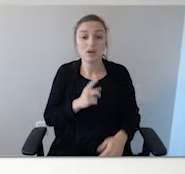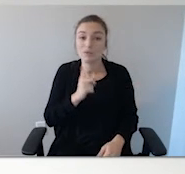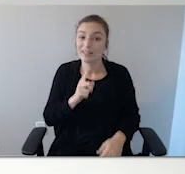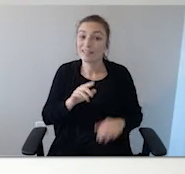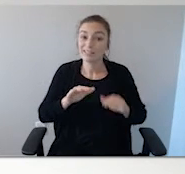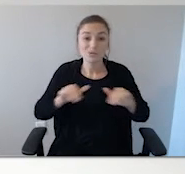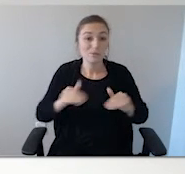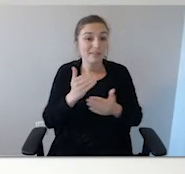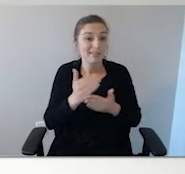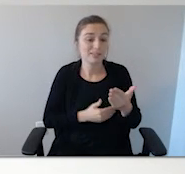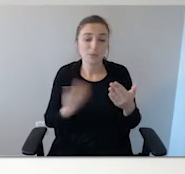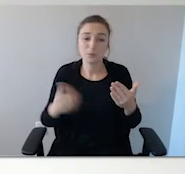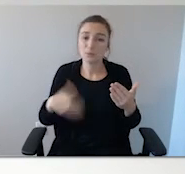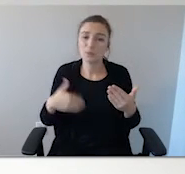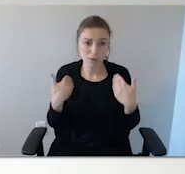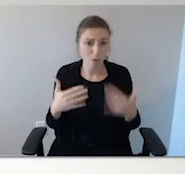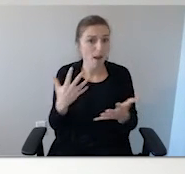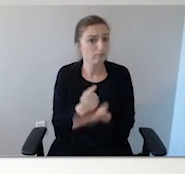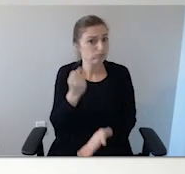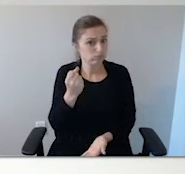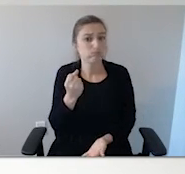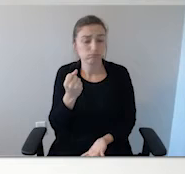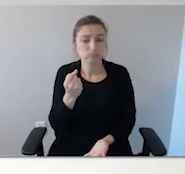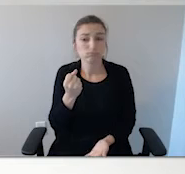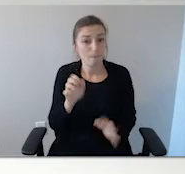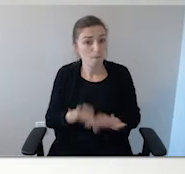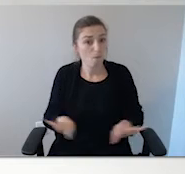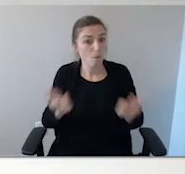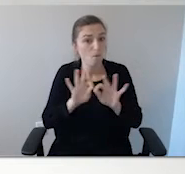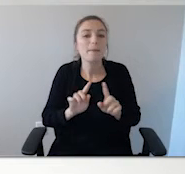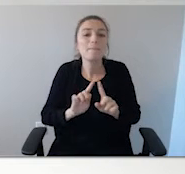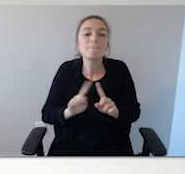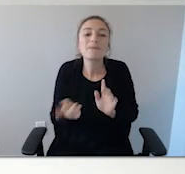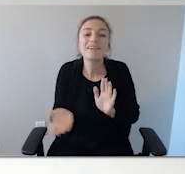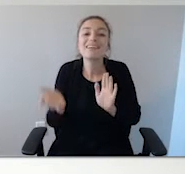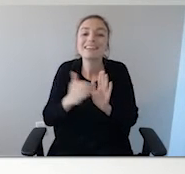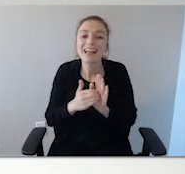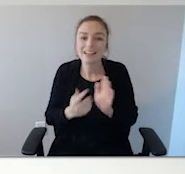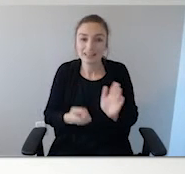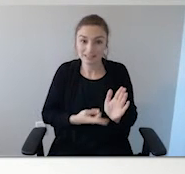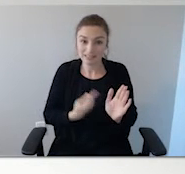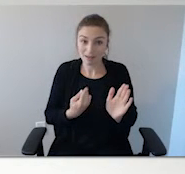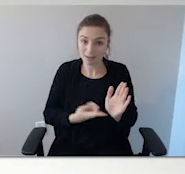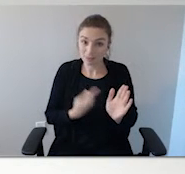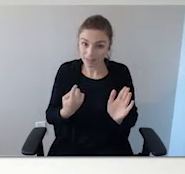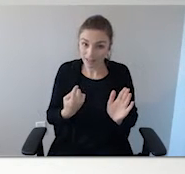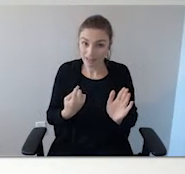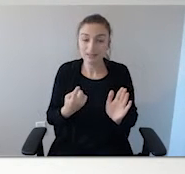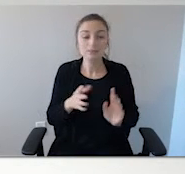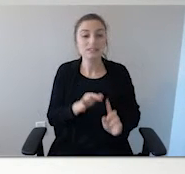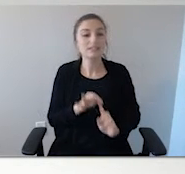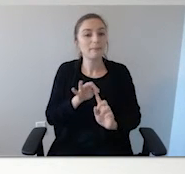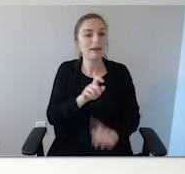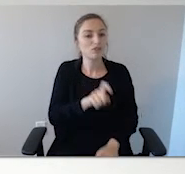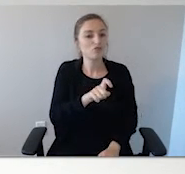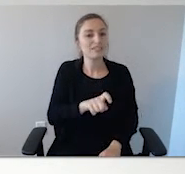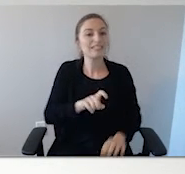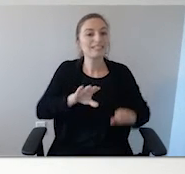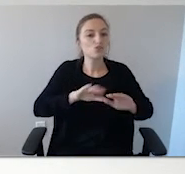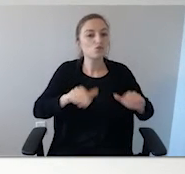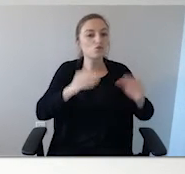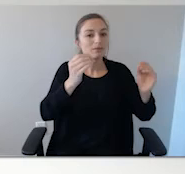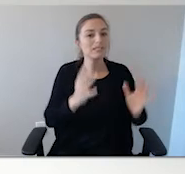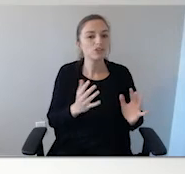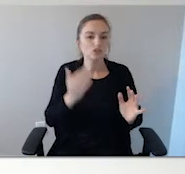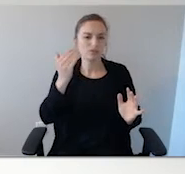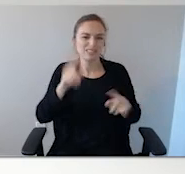discourage swimming lessons. Absolutely, get your kids swimming lessons. But again, sometimes the special needs swim instructors,